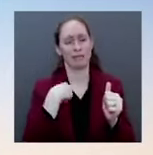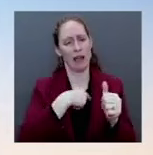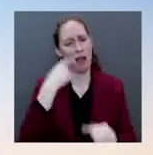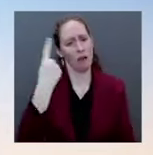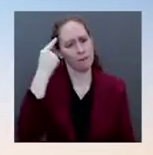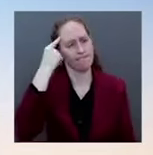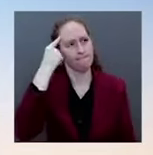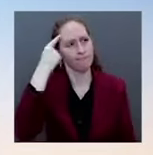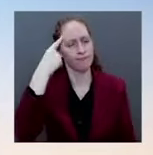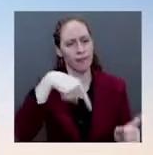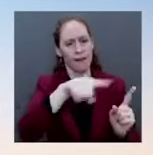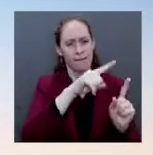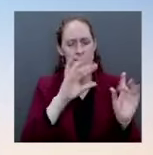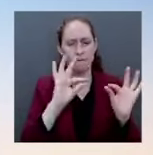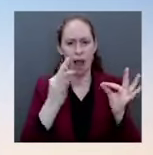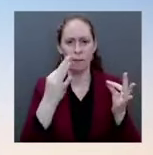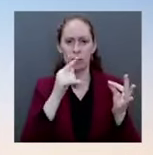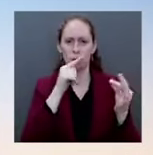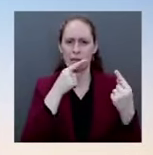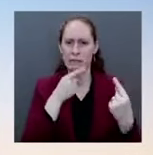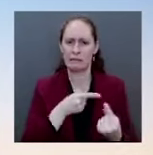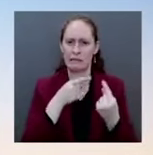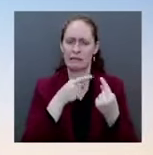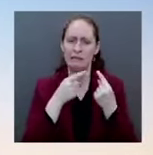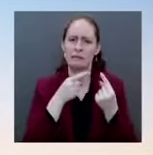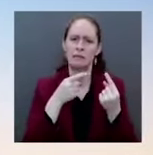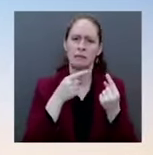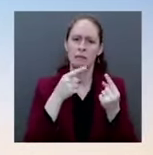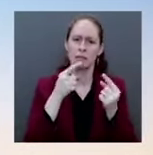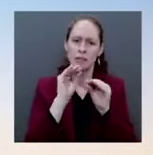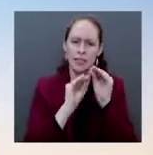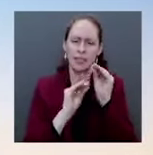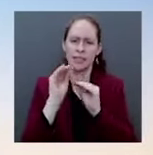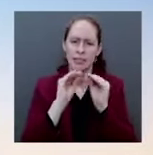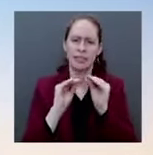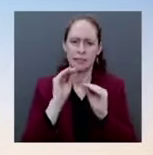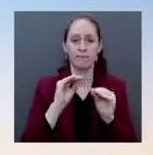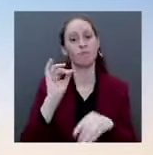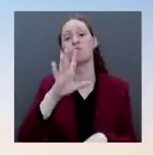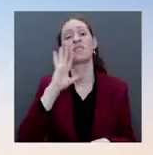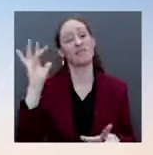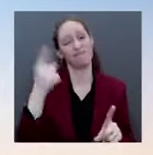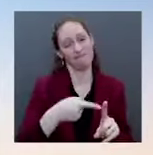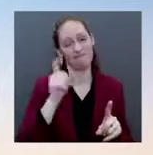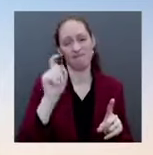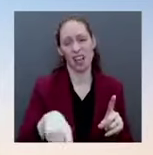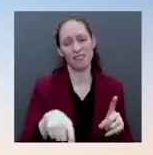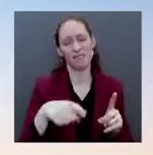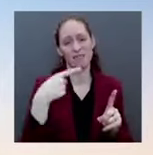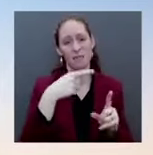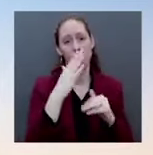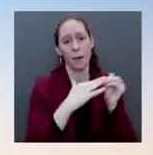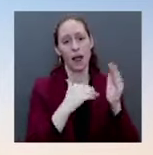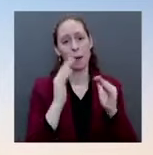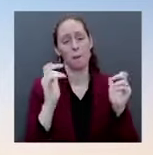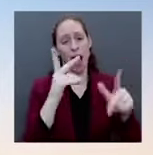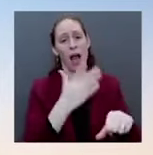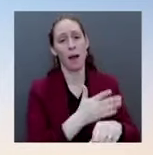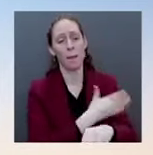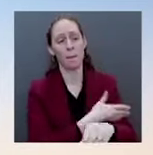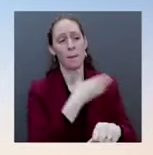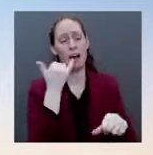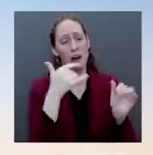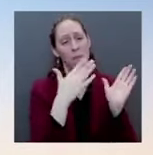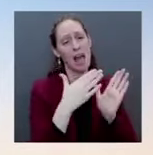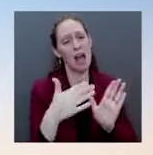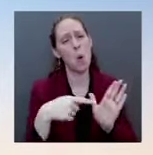behind the Build Back Better Plan is important in this context. Because for working Americans who are